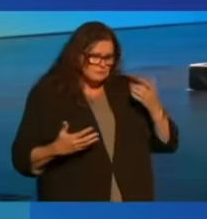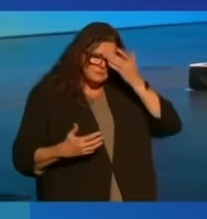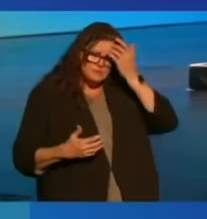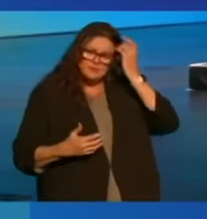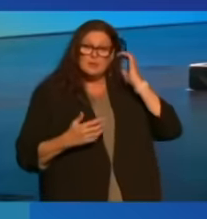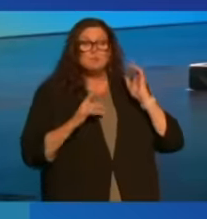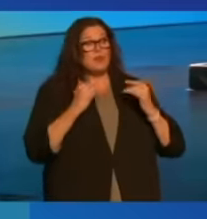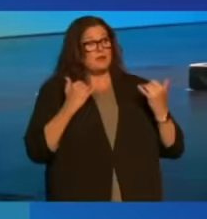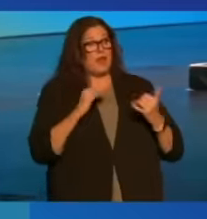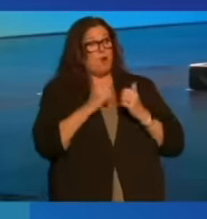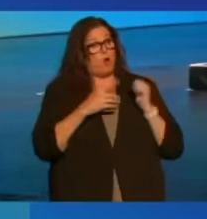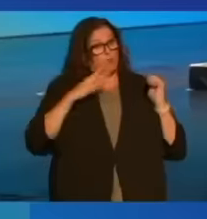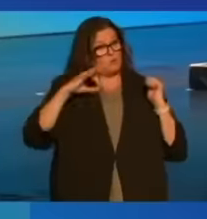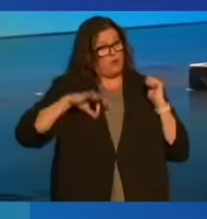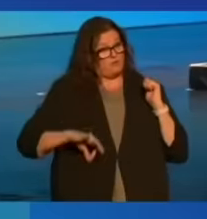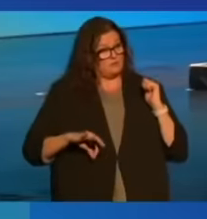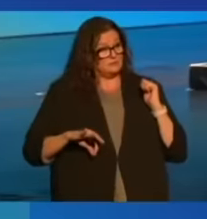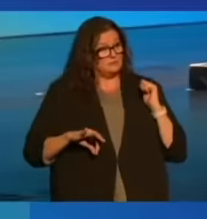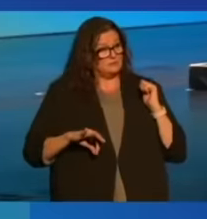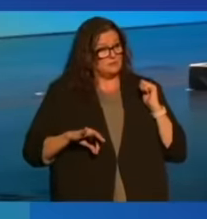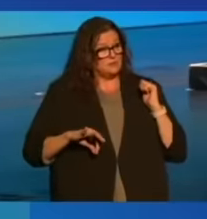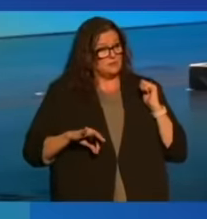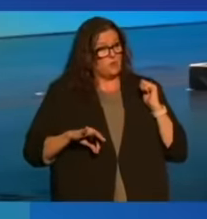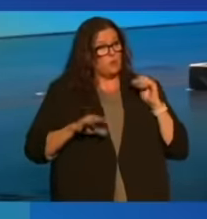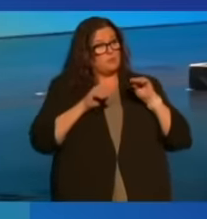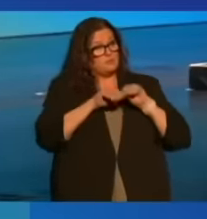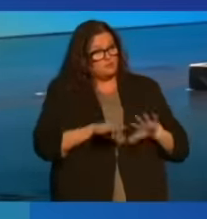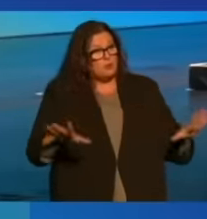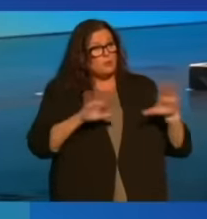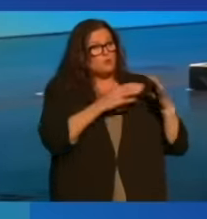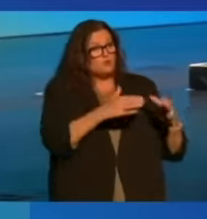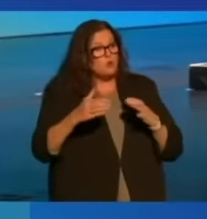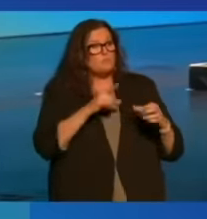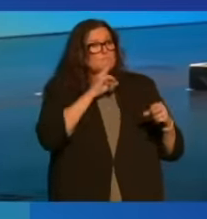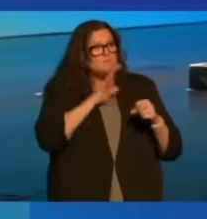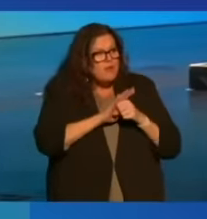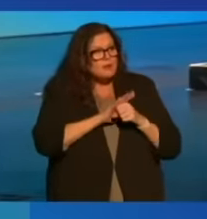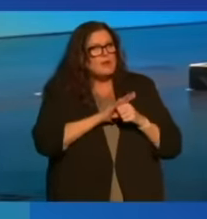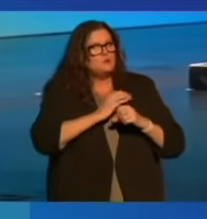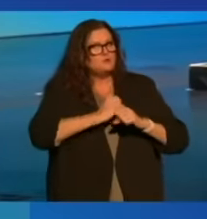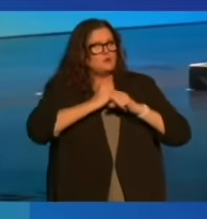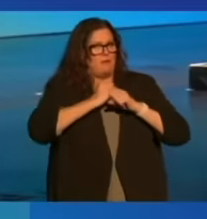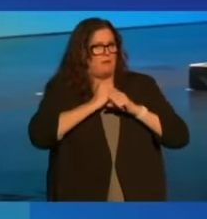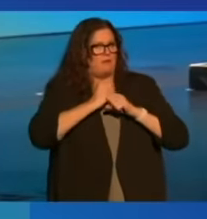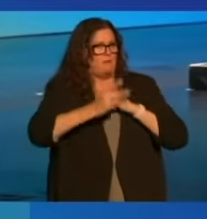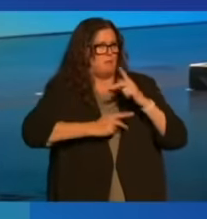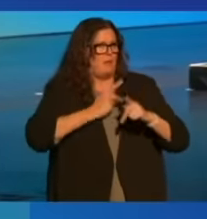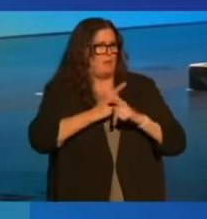But now, all profits will be distributed to groups that are dedicated to protecting the planet.